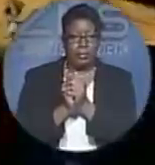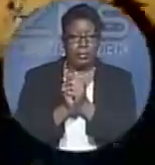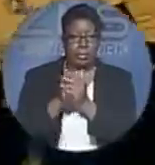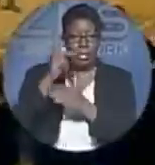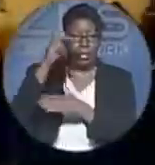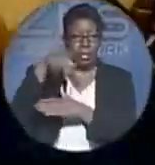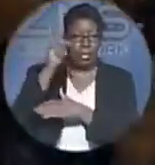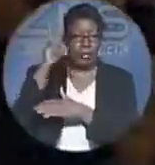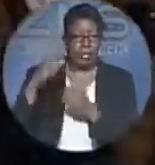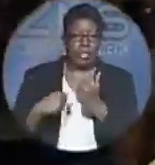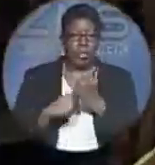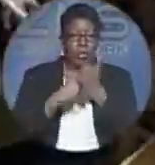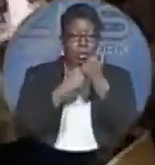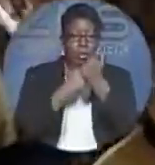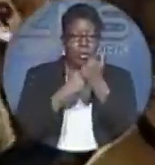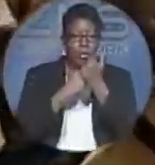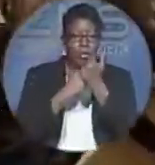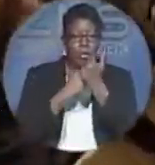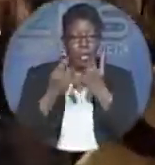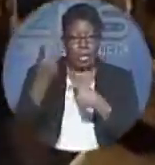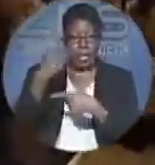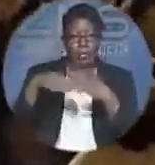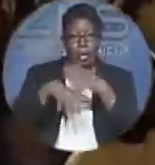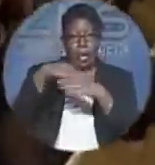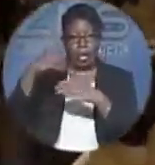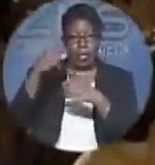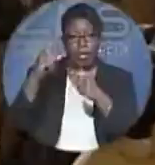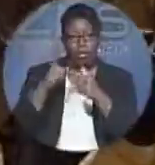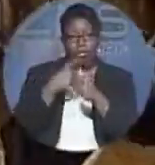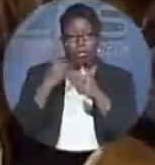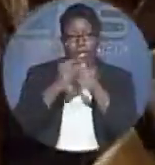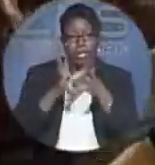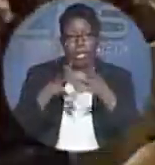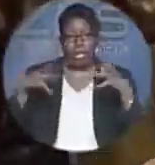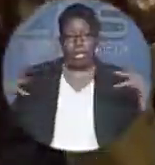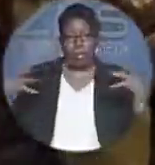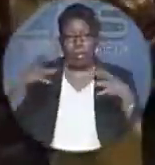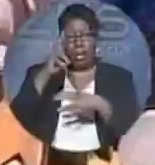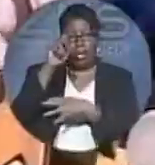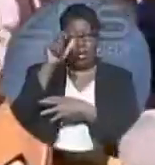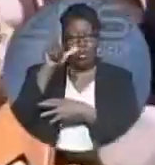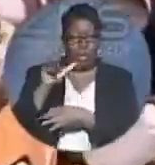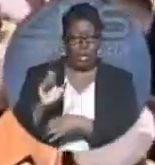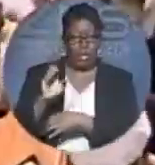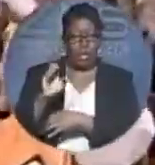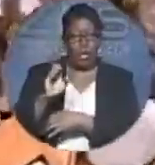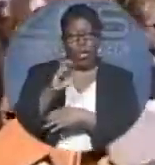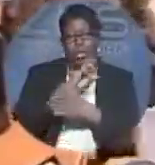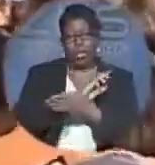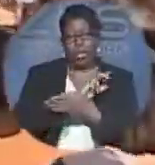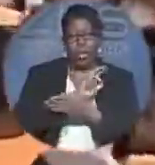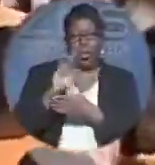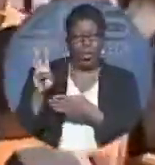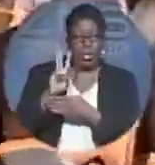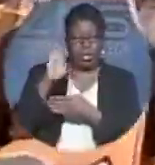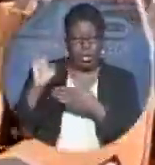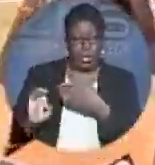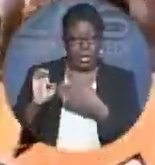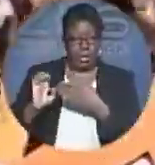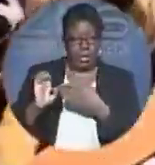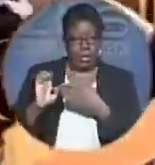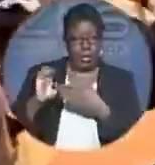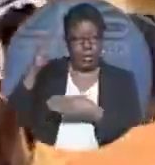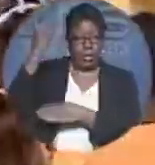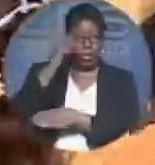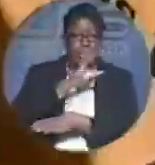PLP supporters turned out in large numbers at the first mass rally held in West End. Their party leader, Perry Christie, told